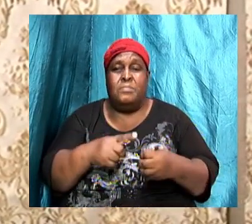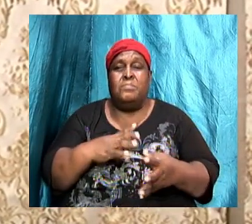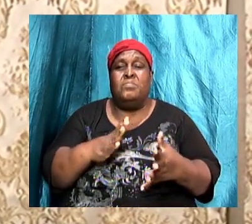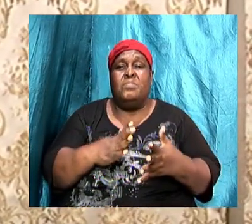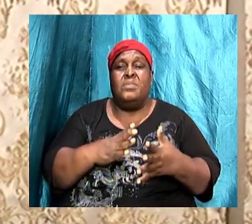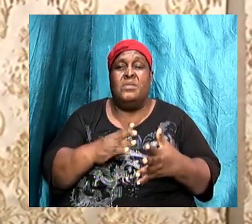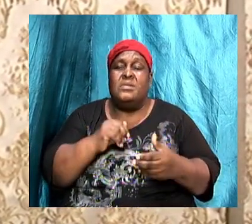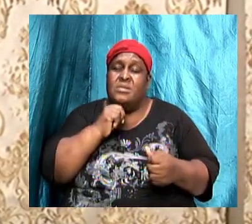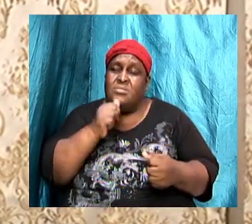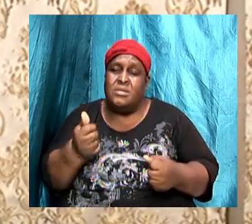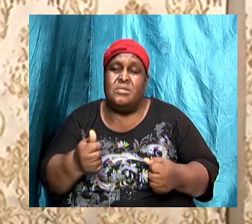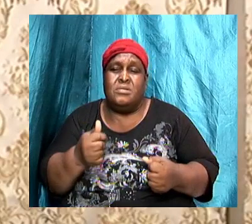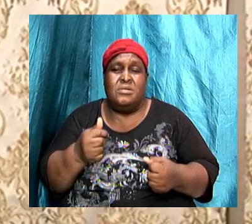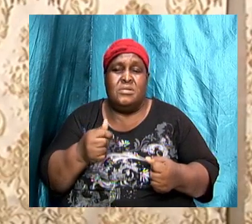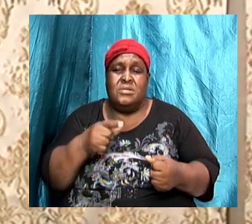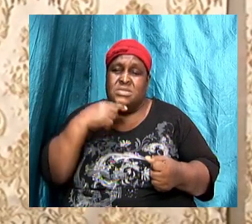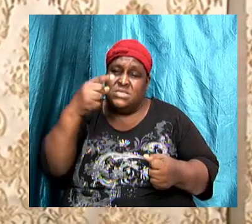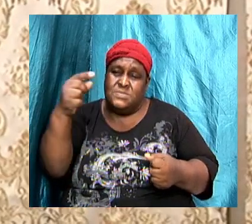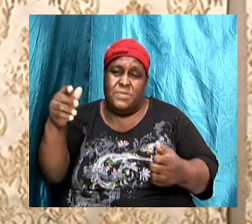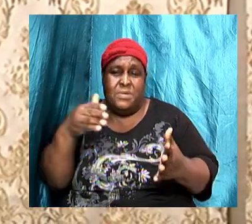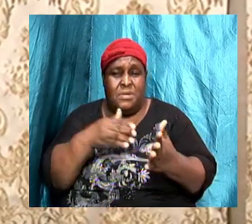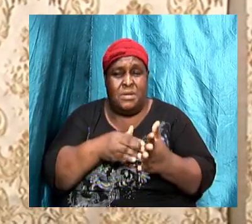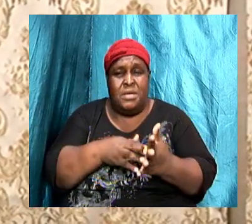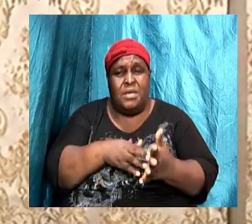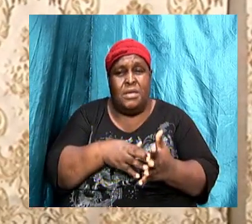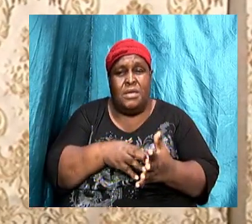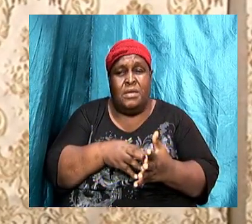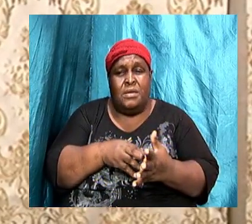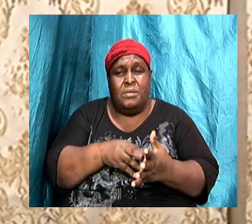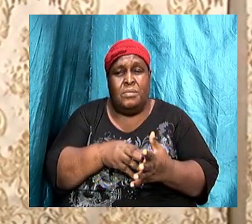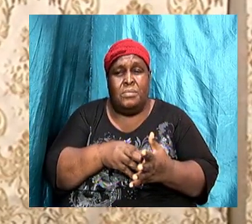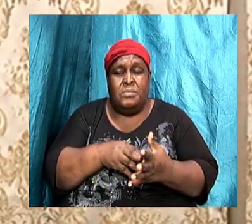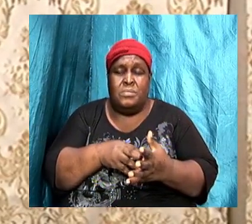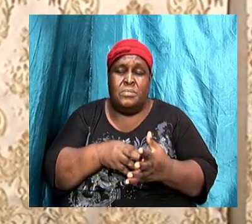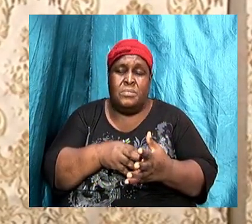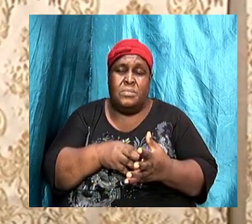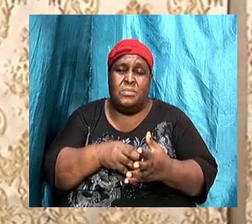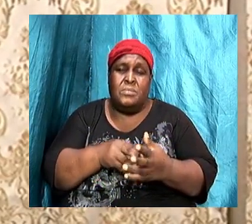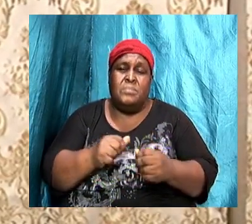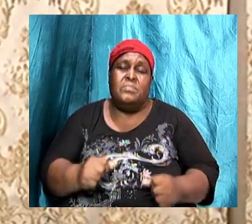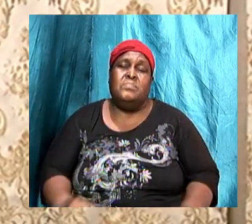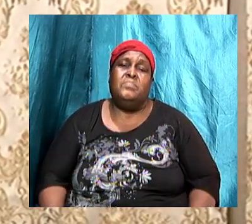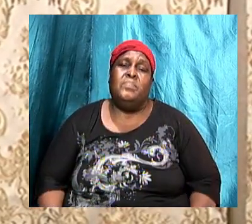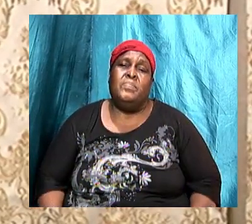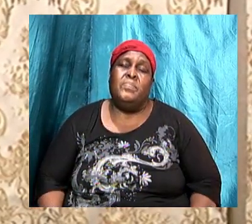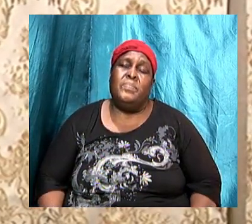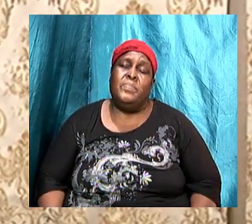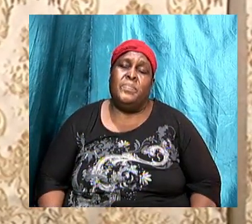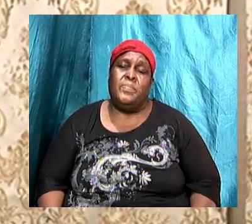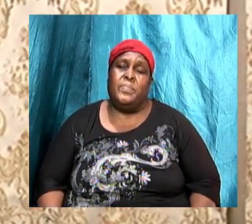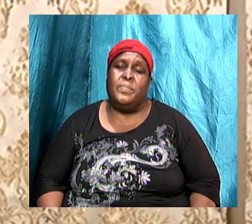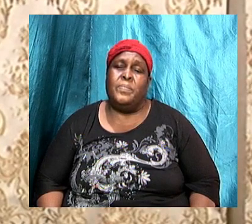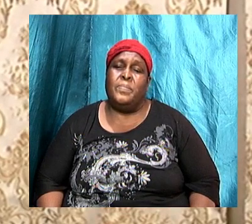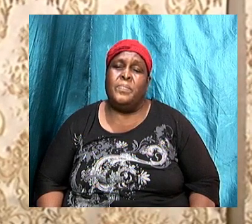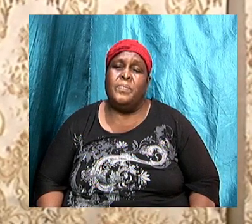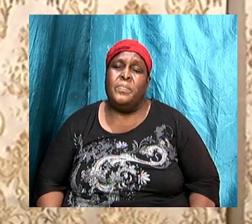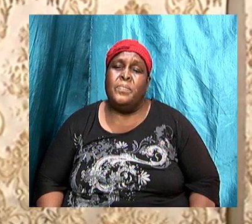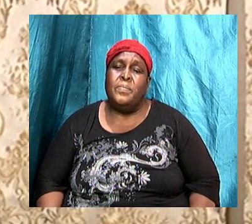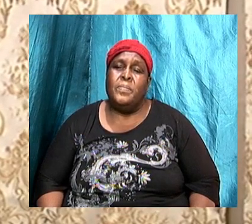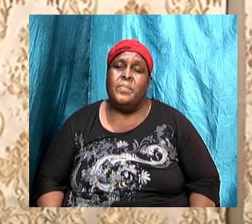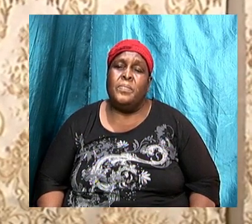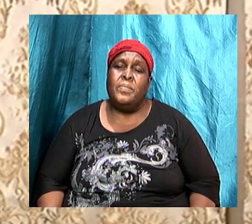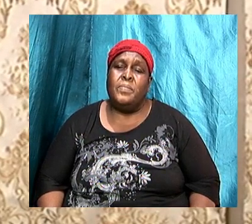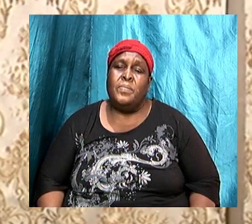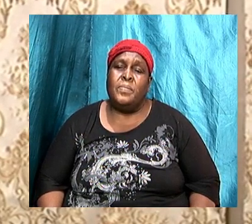into that but we wanted to take a particular slant as we said the last time and zoom